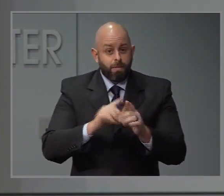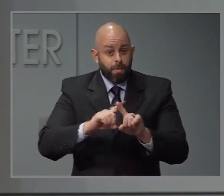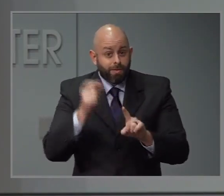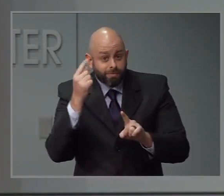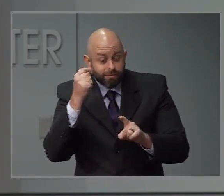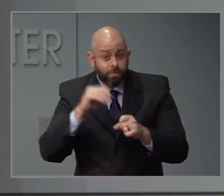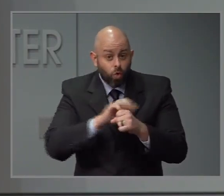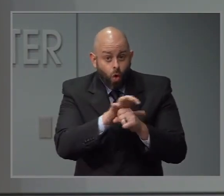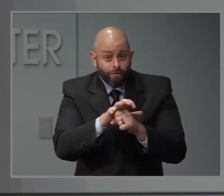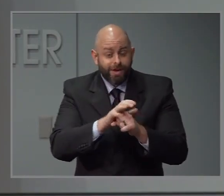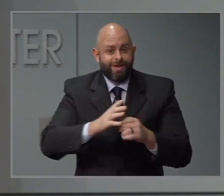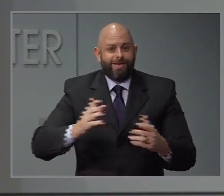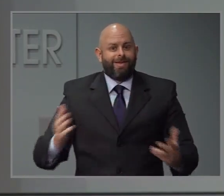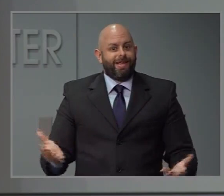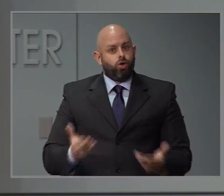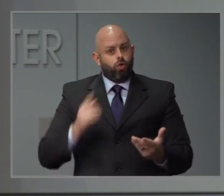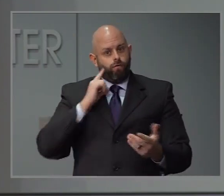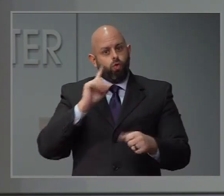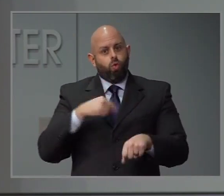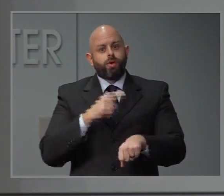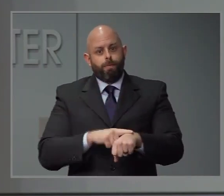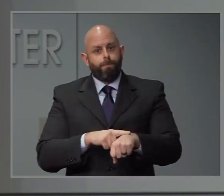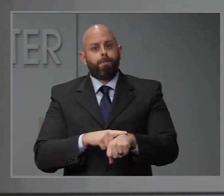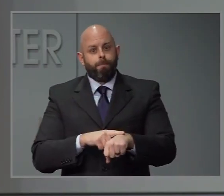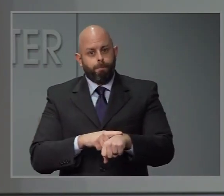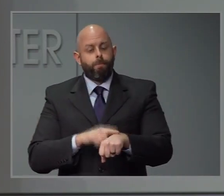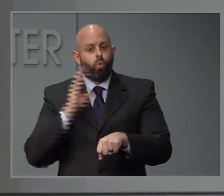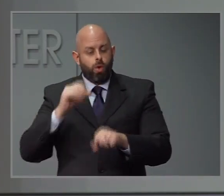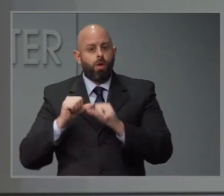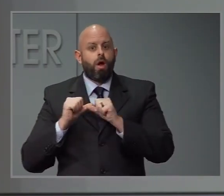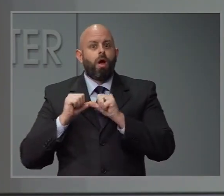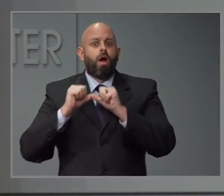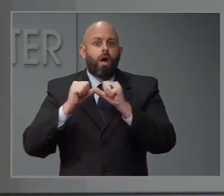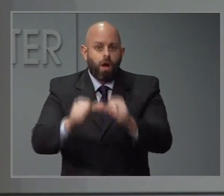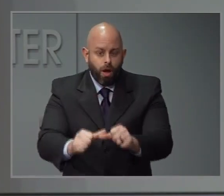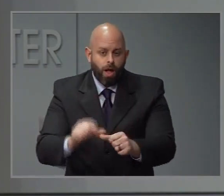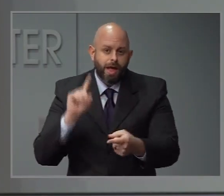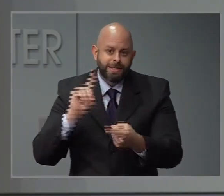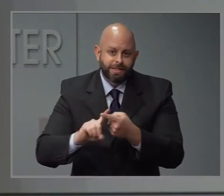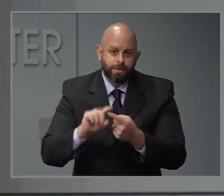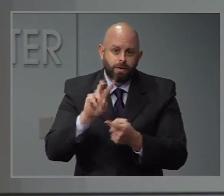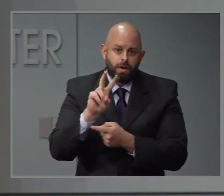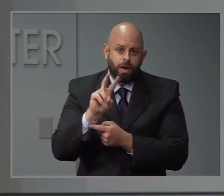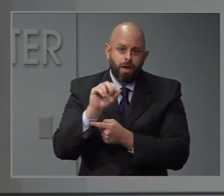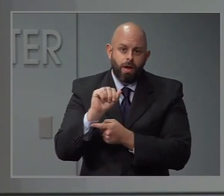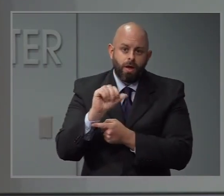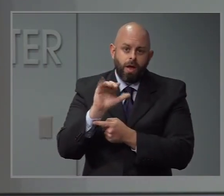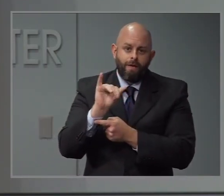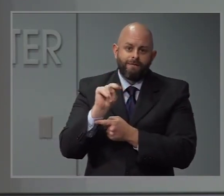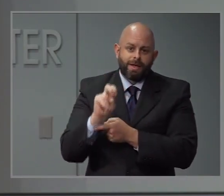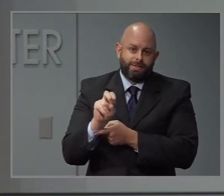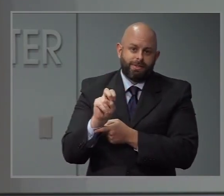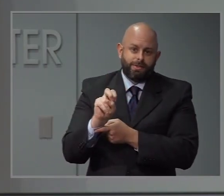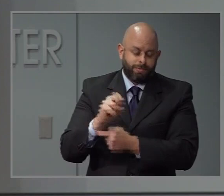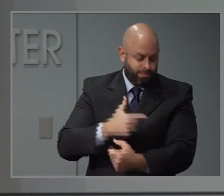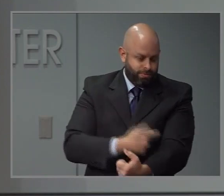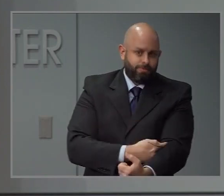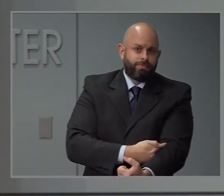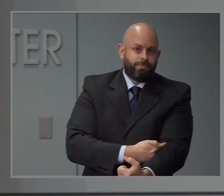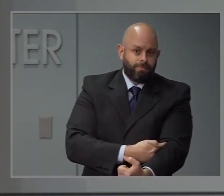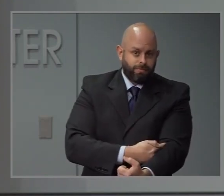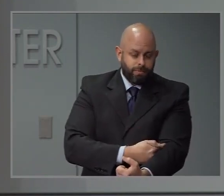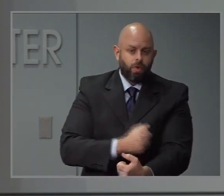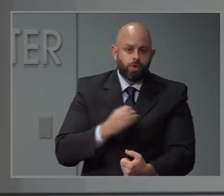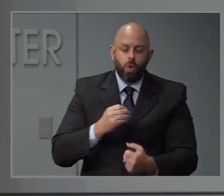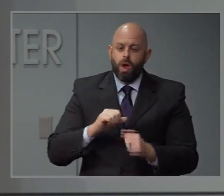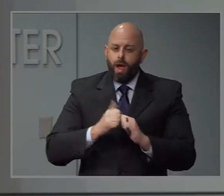here with us to go back to the earlier question until there's a vaccine. And so the question is, how do we reopen in a smart